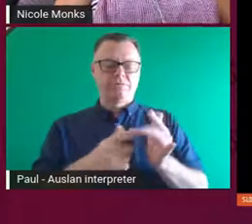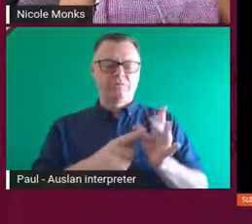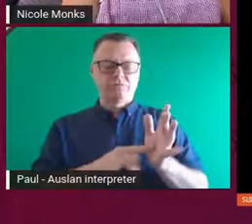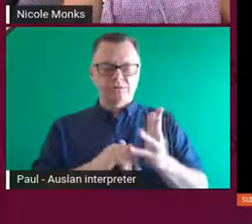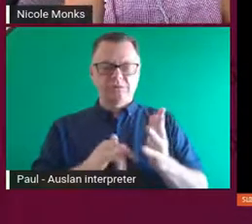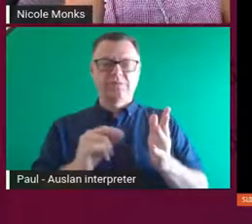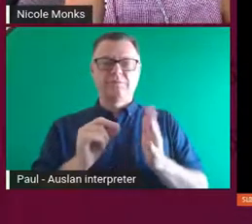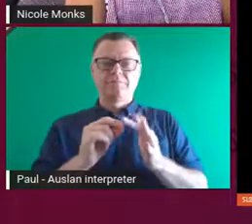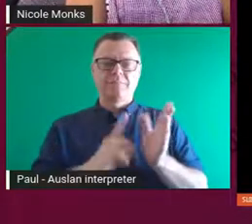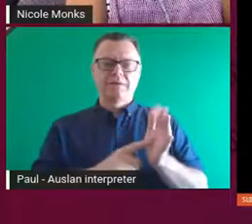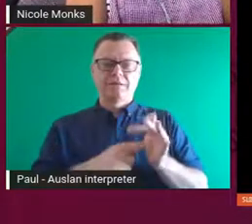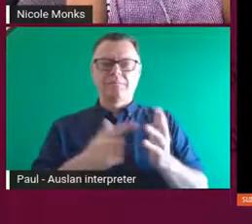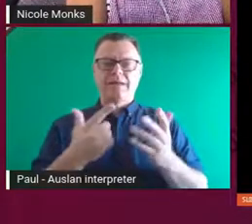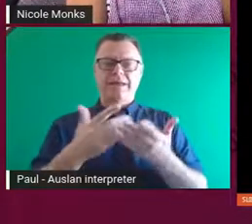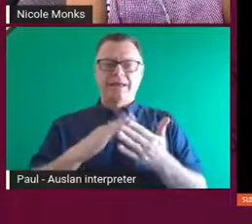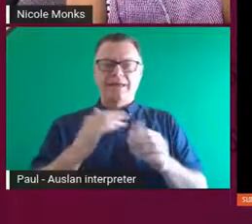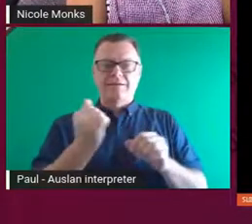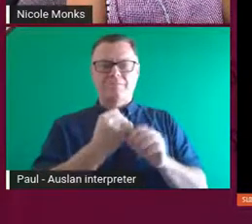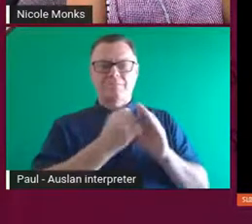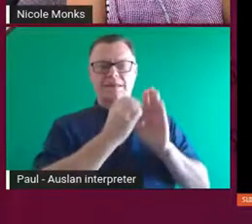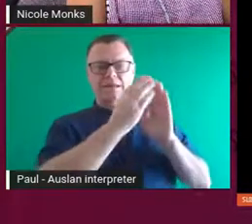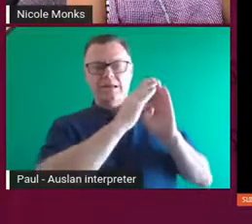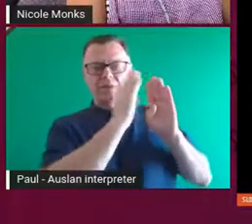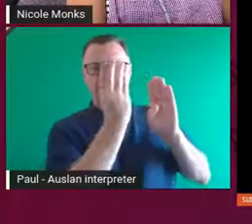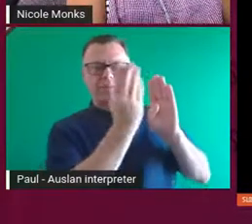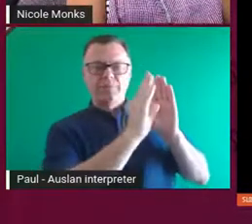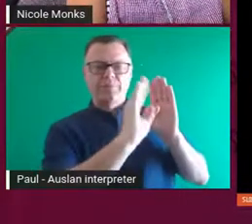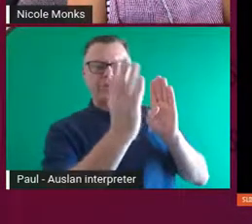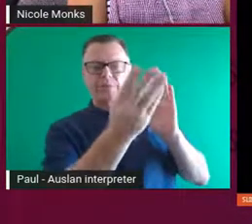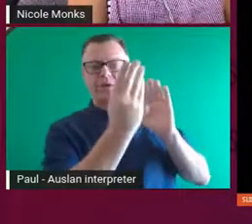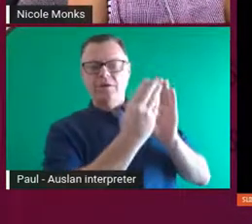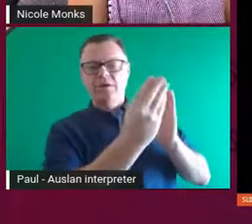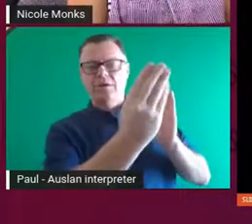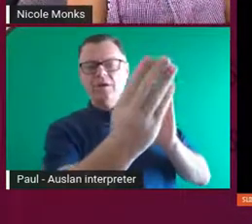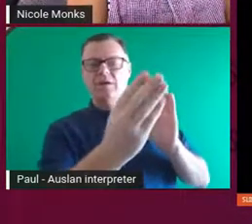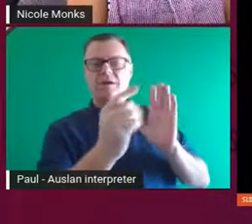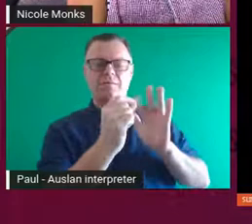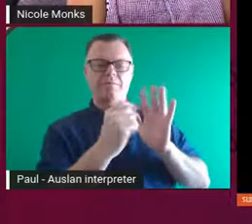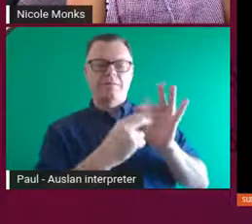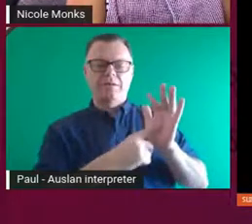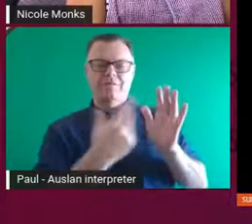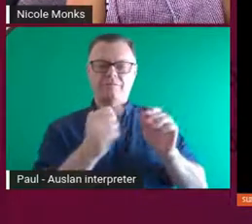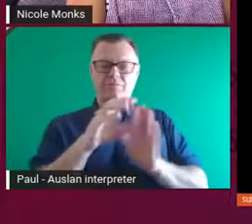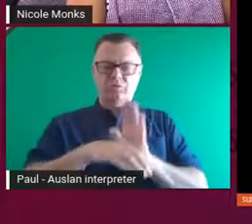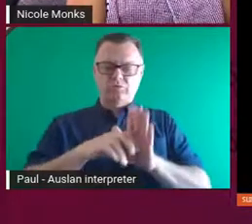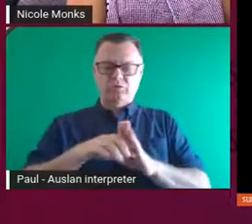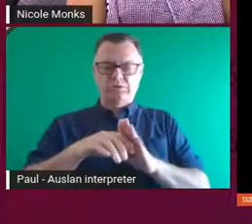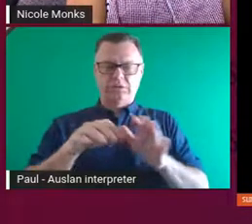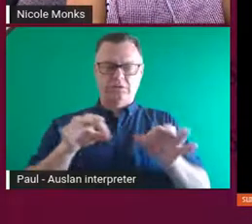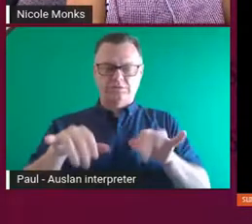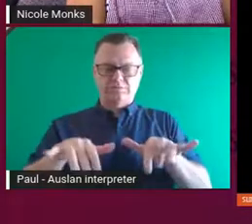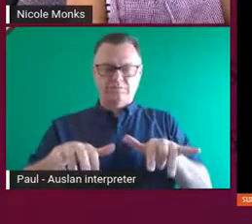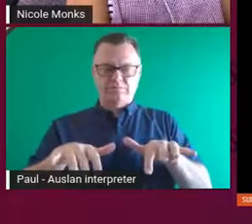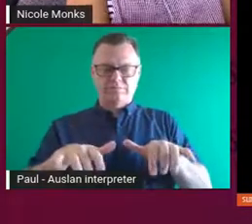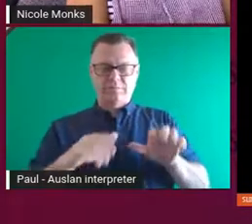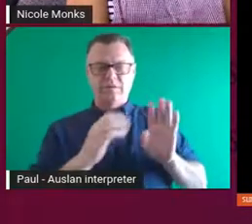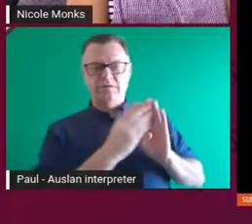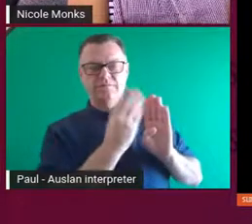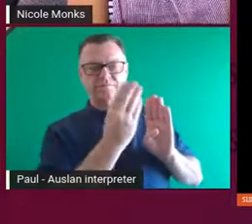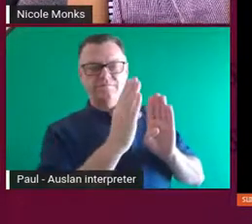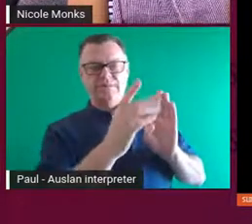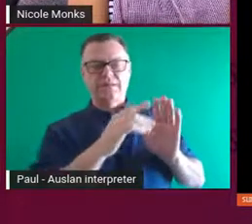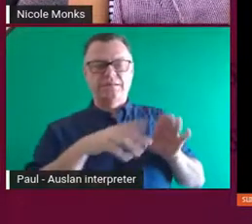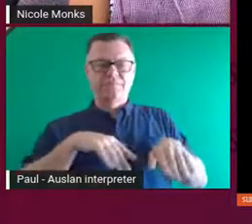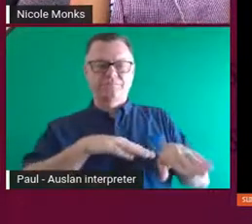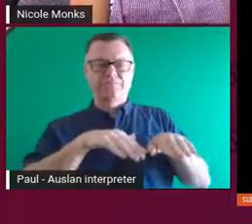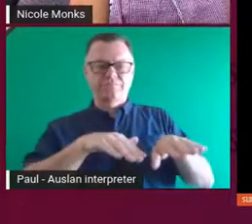that was quite high tech to be able to come out with all of these panelling. And then, you know, we installed that as well. This was quite a